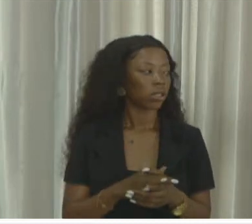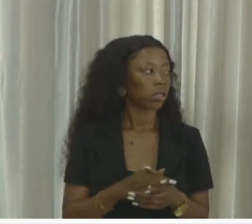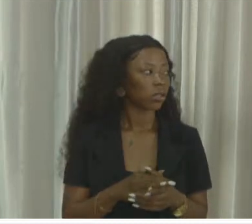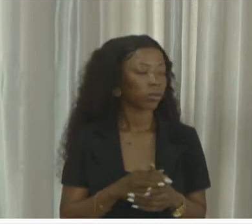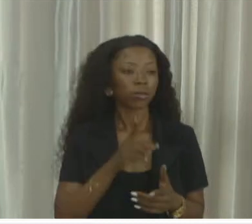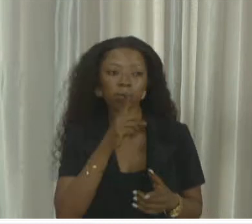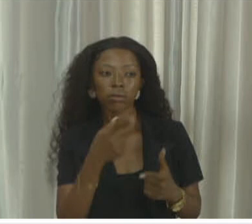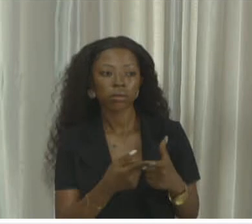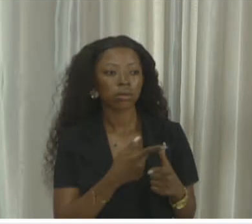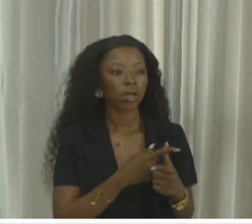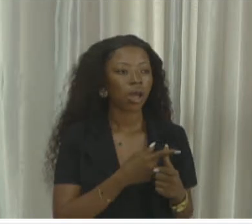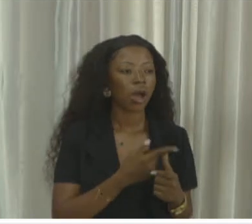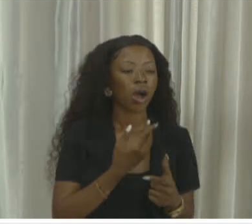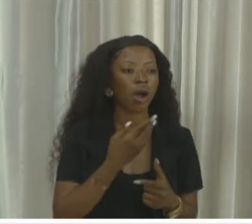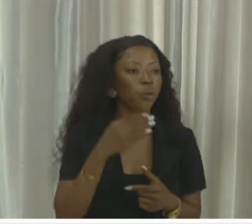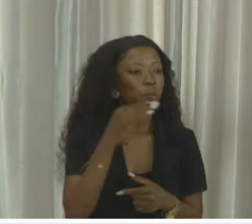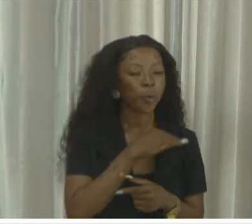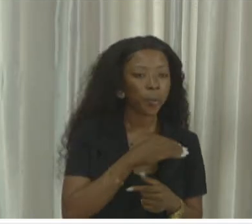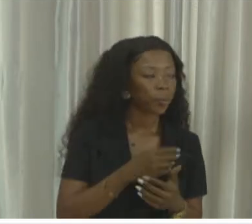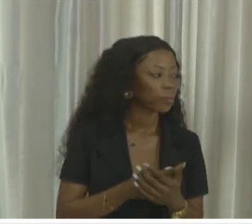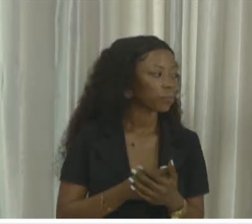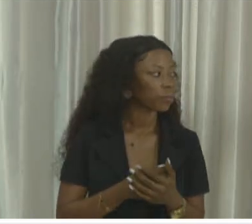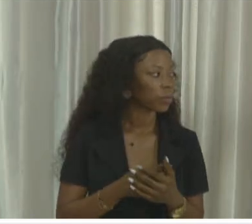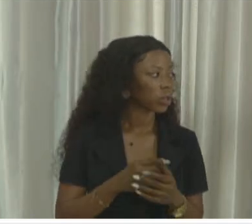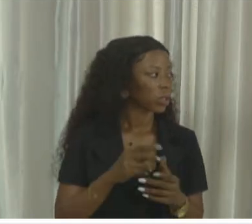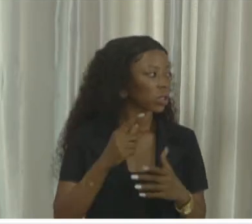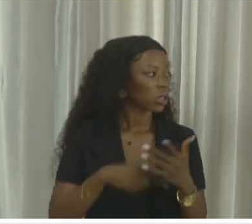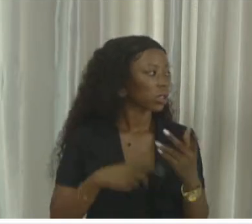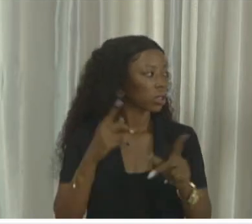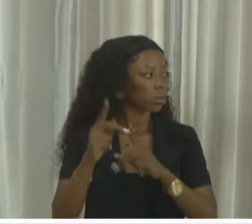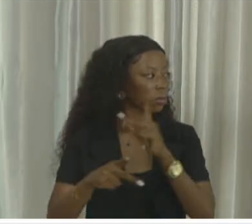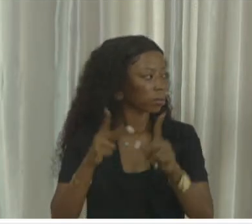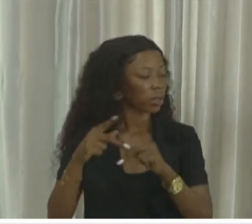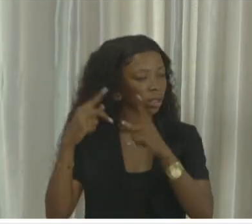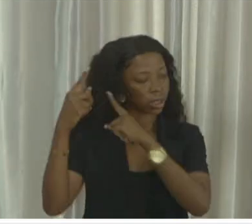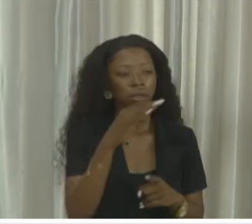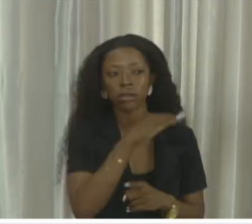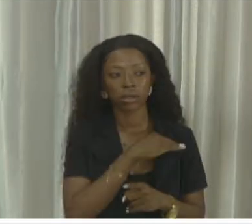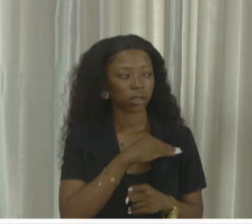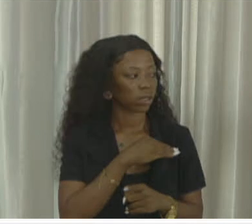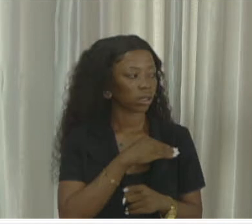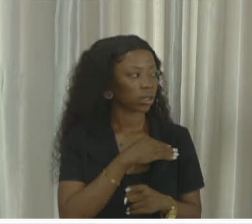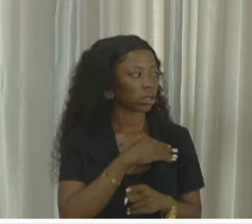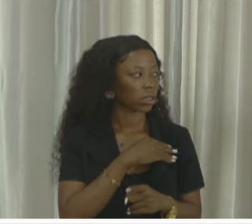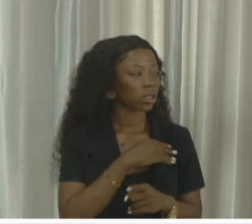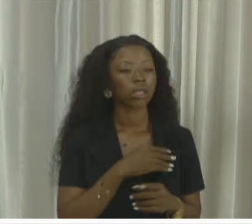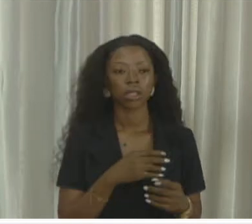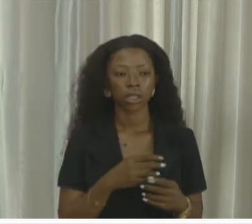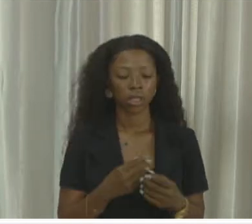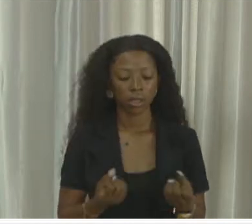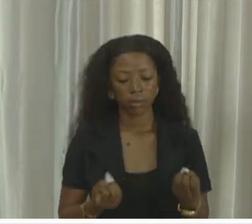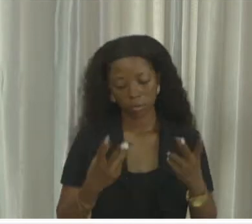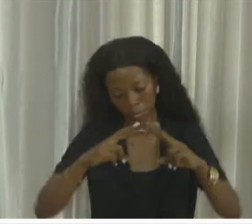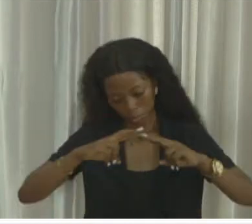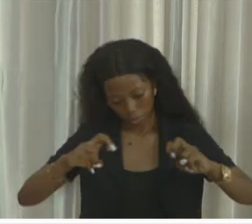talk about Kongosa or Timweweweyere rumors. We're not a deal with misrepresentation. We get plenty to see what they do,